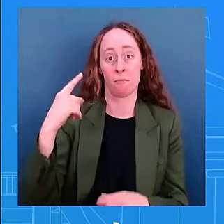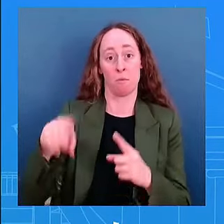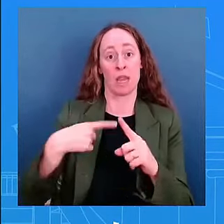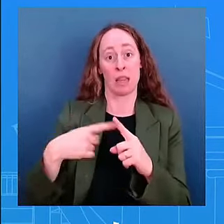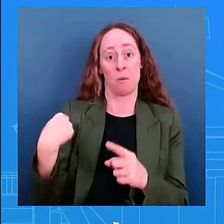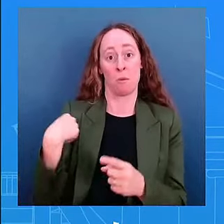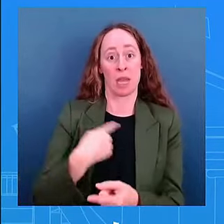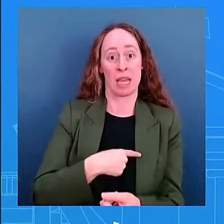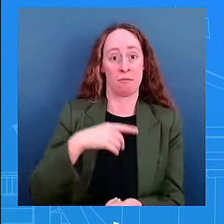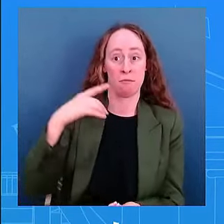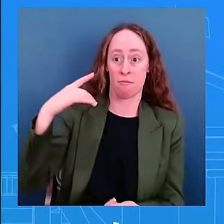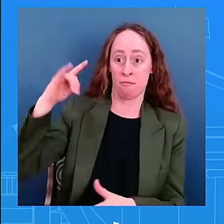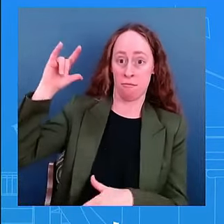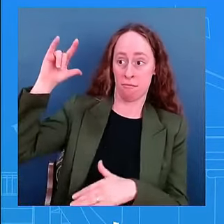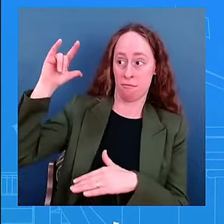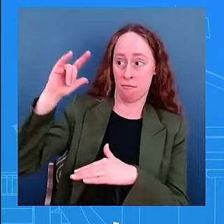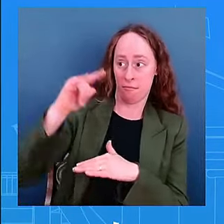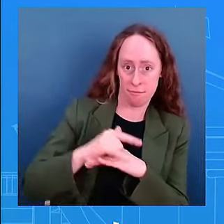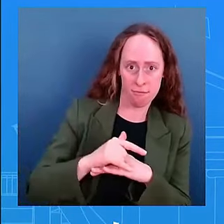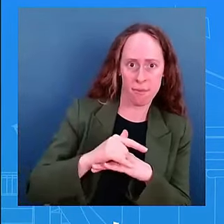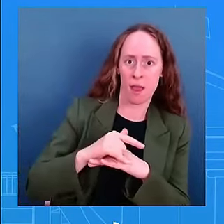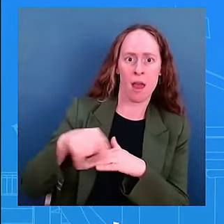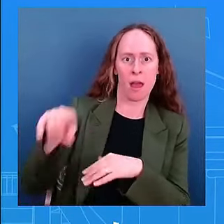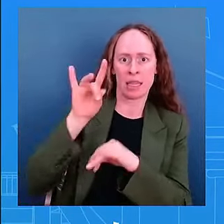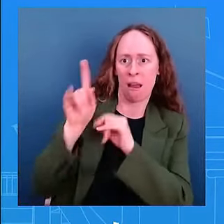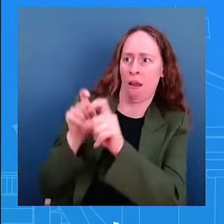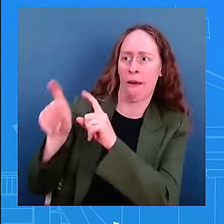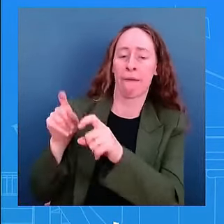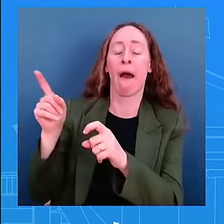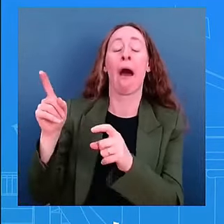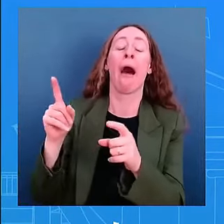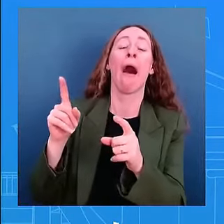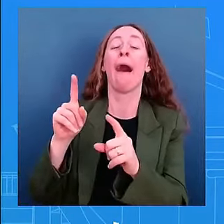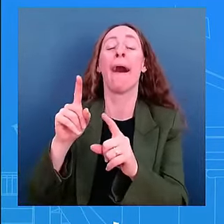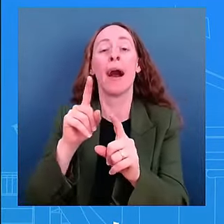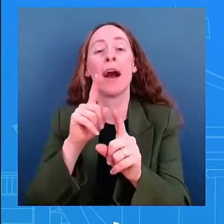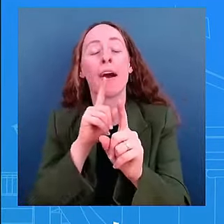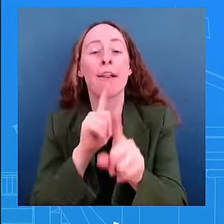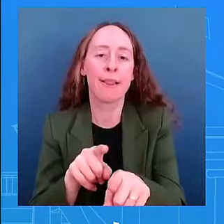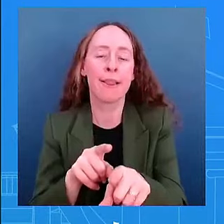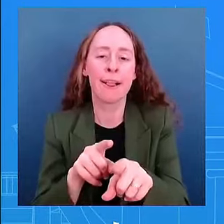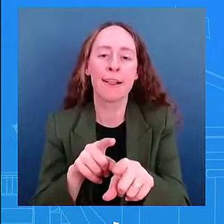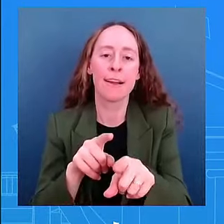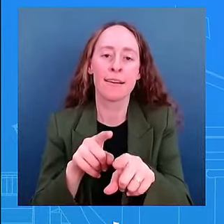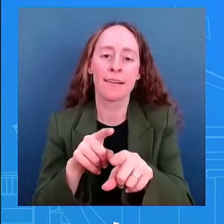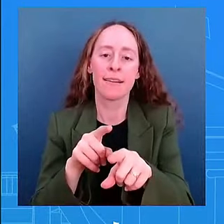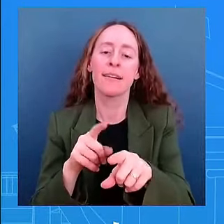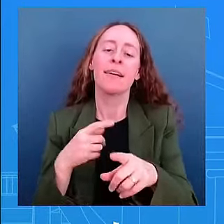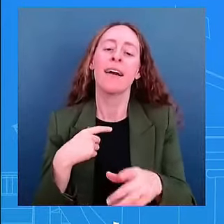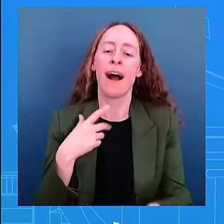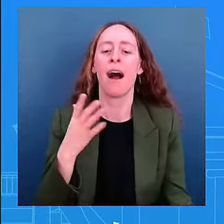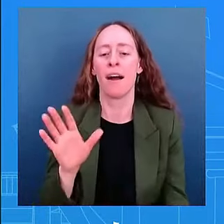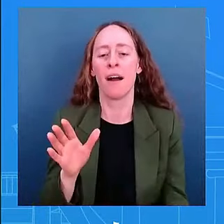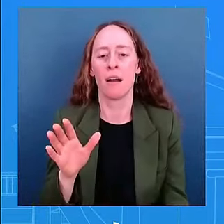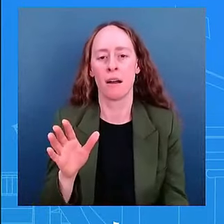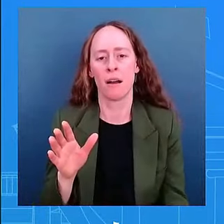shouted questions and he responded he just wanted to be really clear what he meant by dead on arrival those you you've been there you know how it happens it goes back